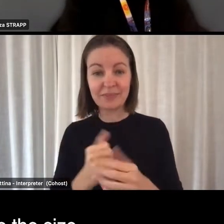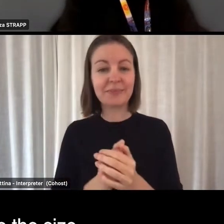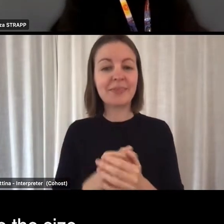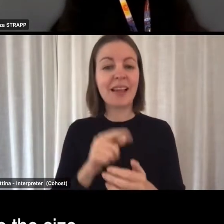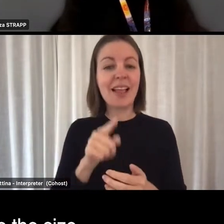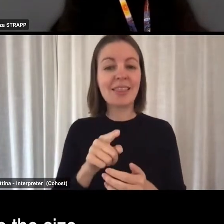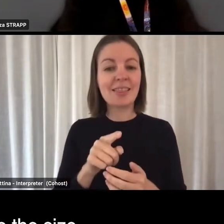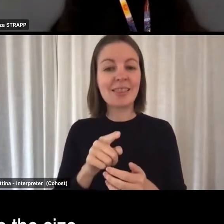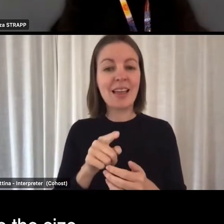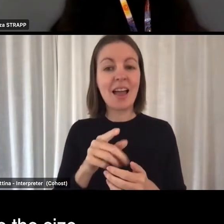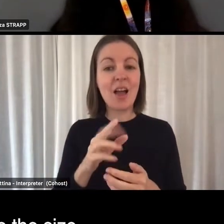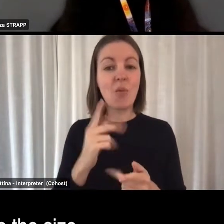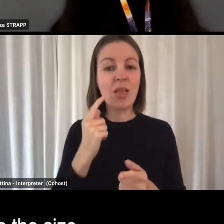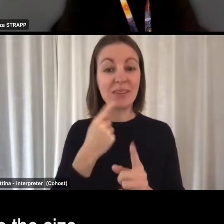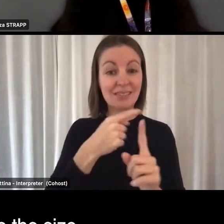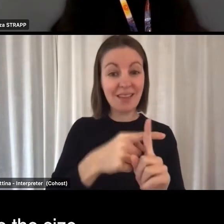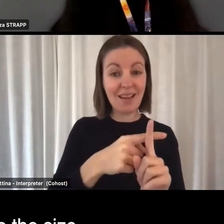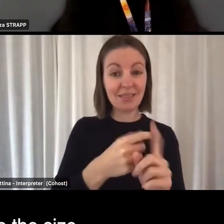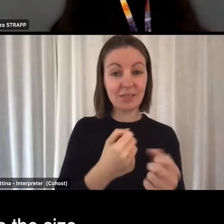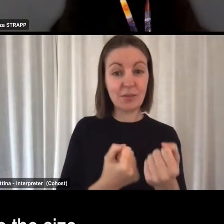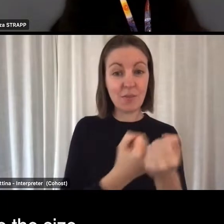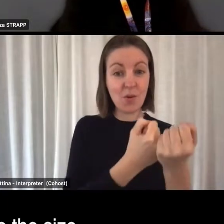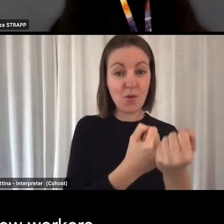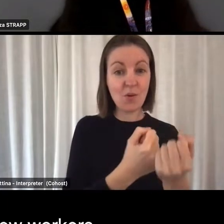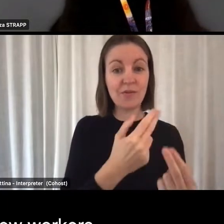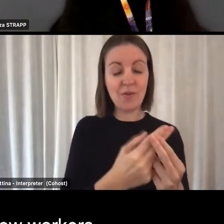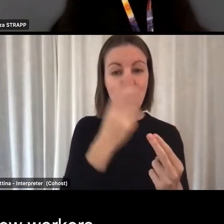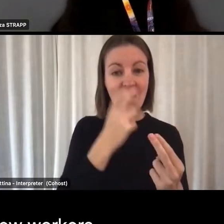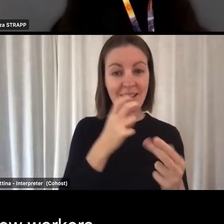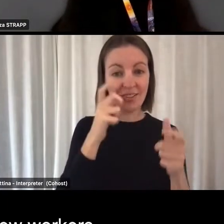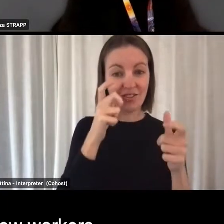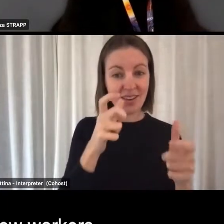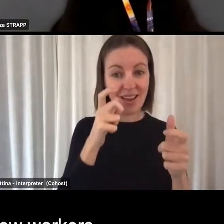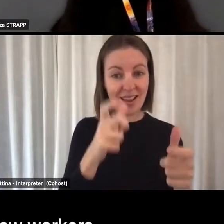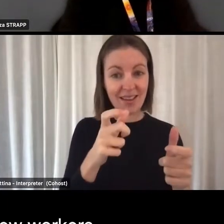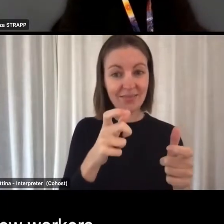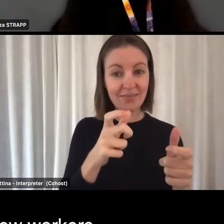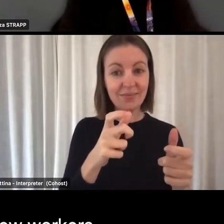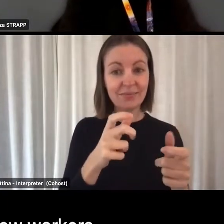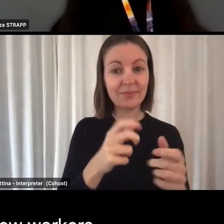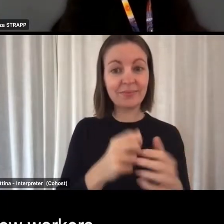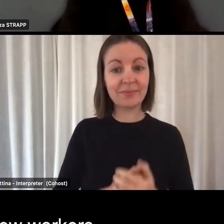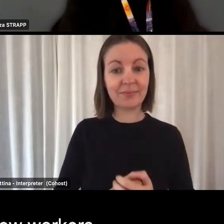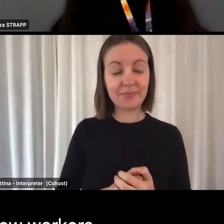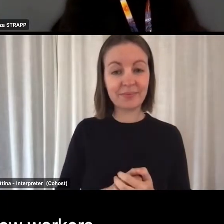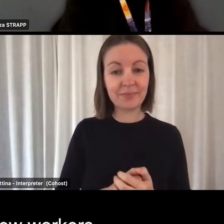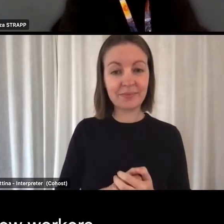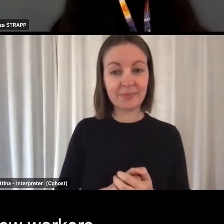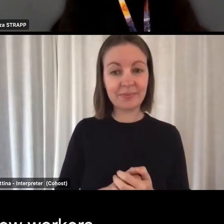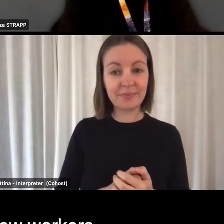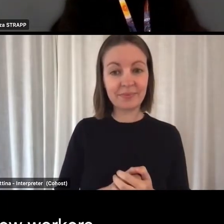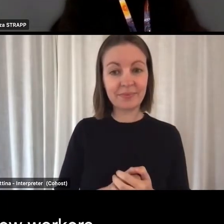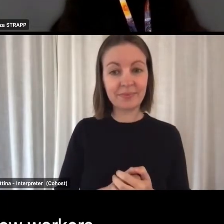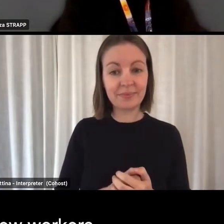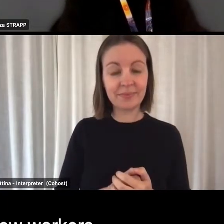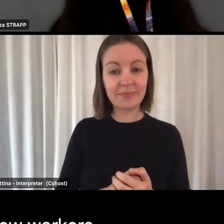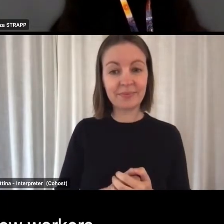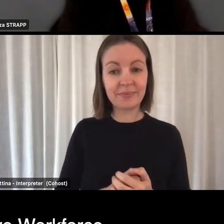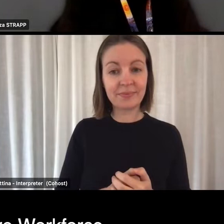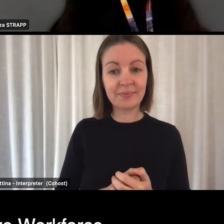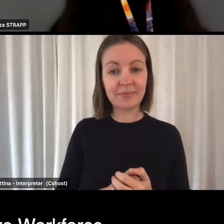support to assist the aged care sector to increase the size of the personal care workforce by 13,000 new workers.